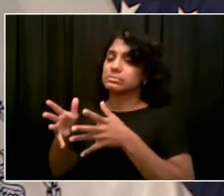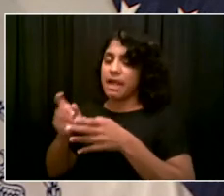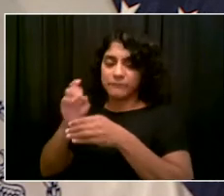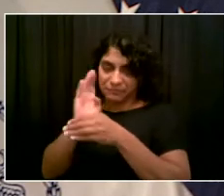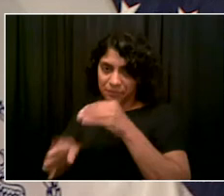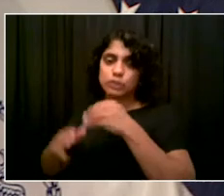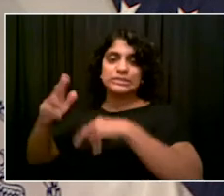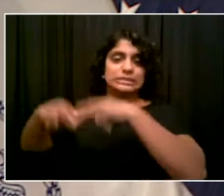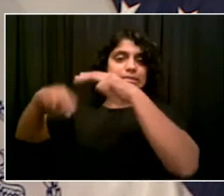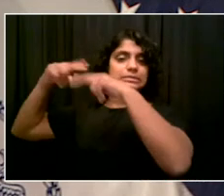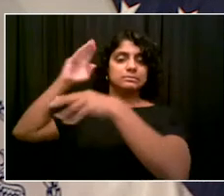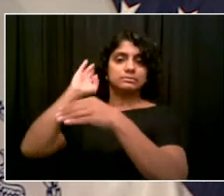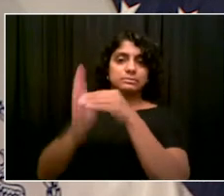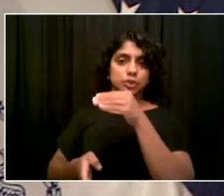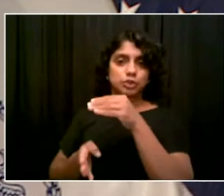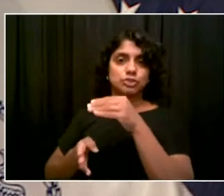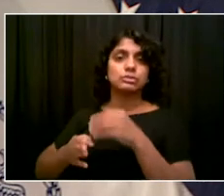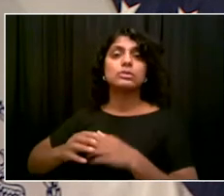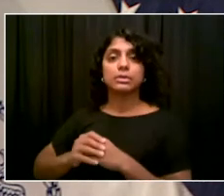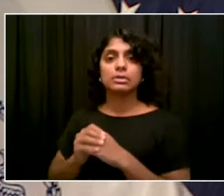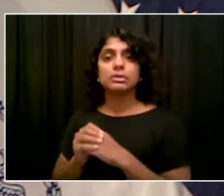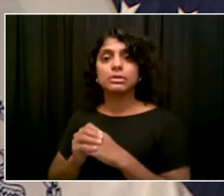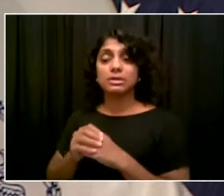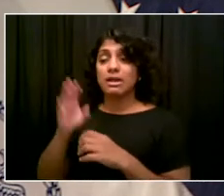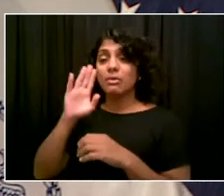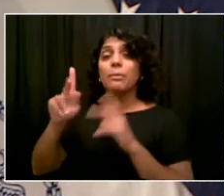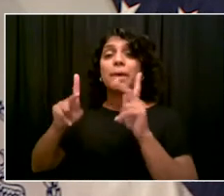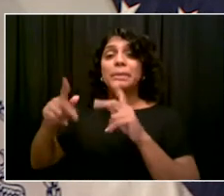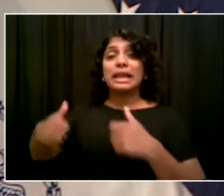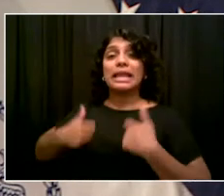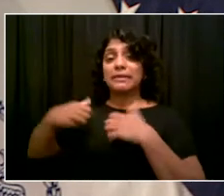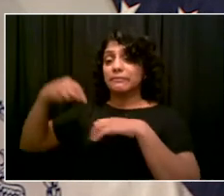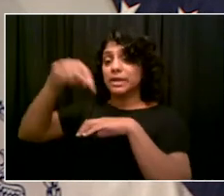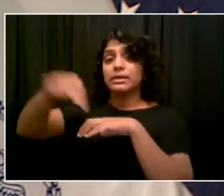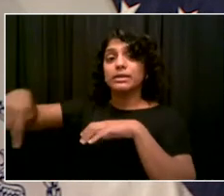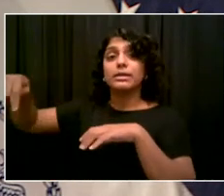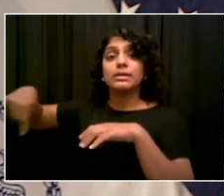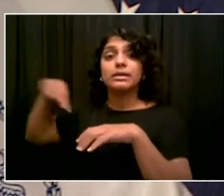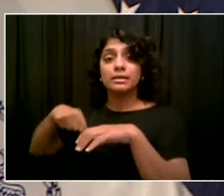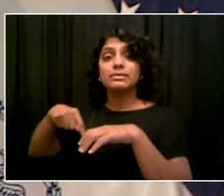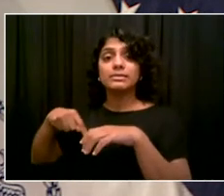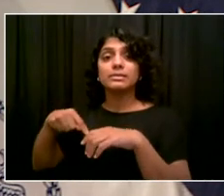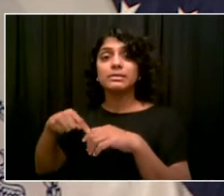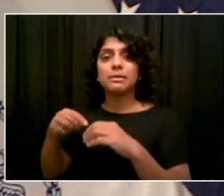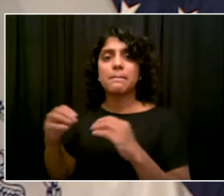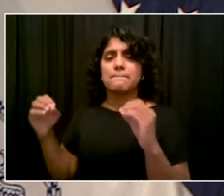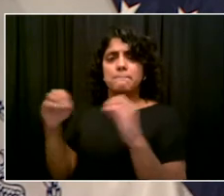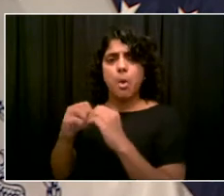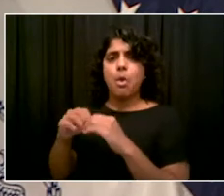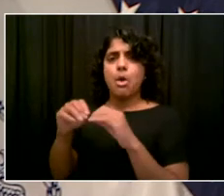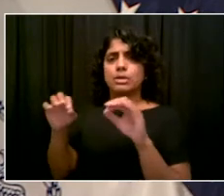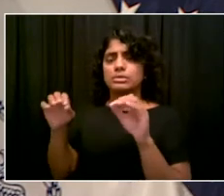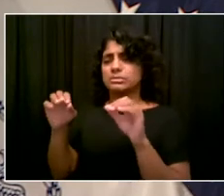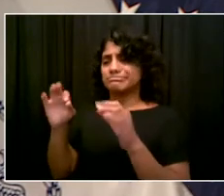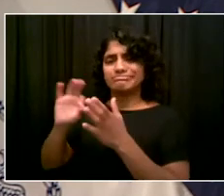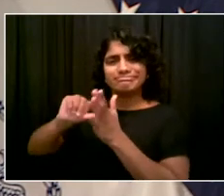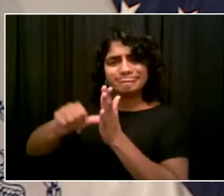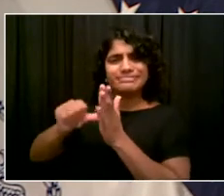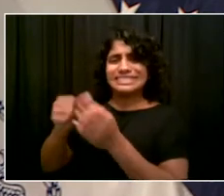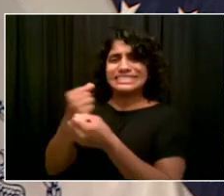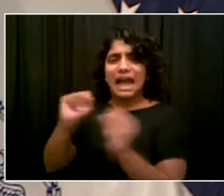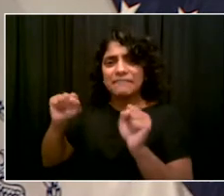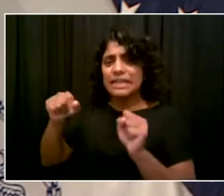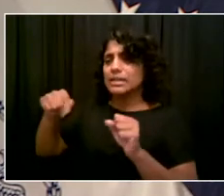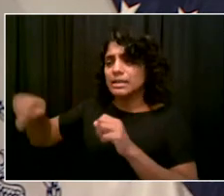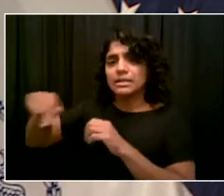We've got to make sure development is right. And we've got to make sure it is about community needs. And this is an example of the kind of thing that we intend to do as part of a